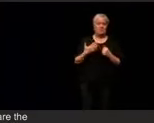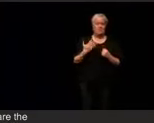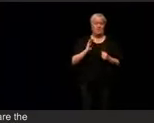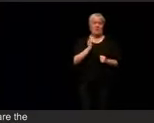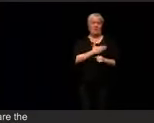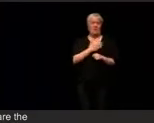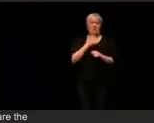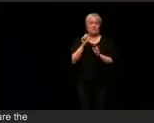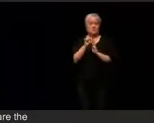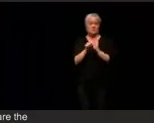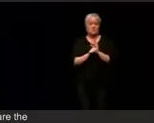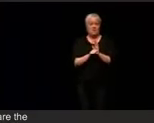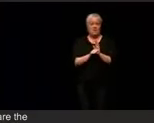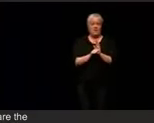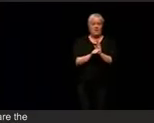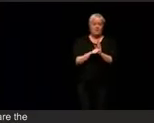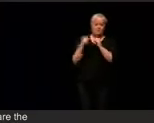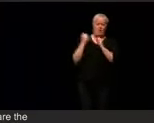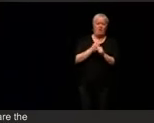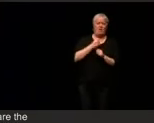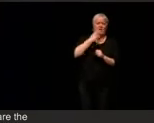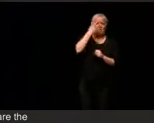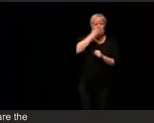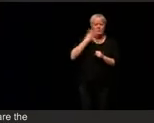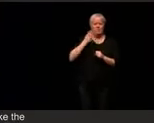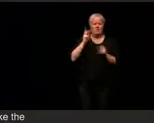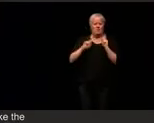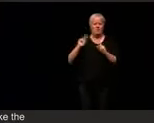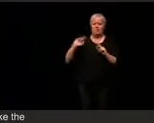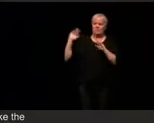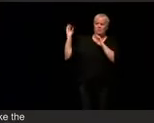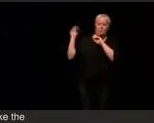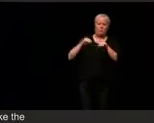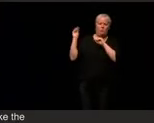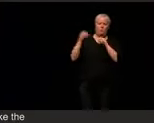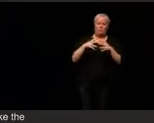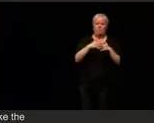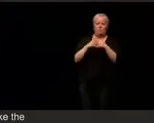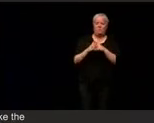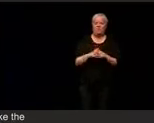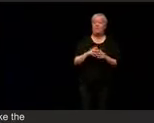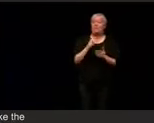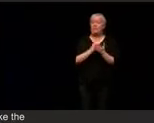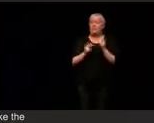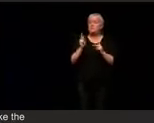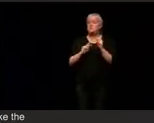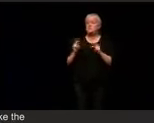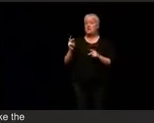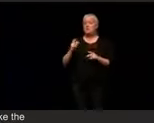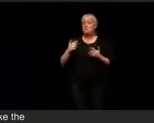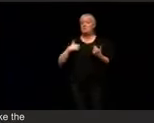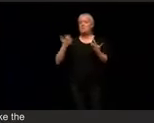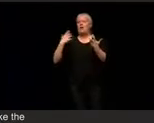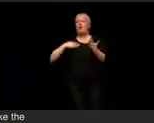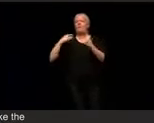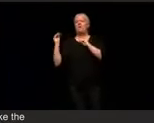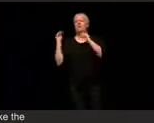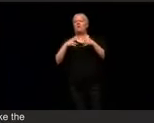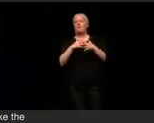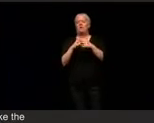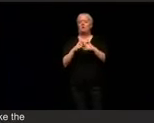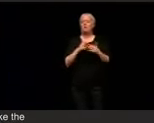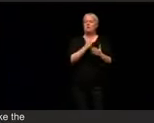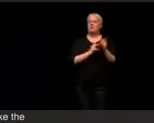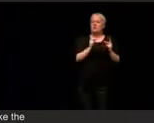others involuntary, but as John Lewis would often remind us, we may have come over on different ships, but we're all in the same